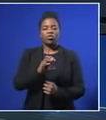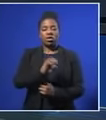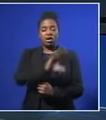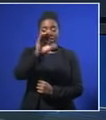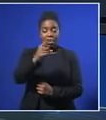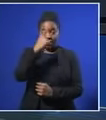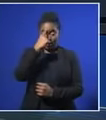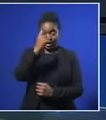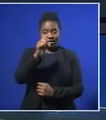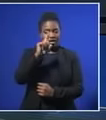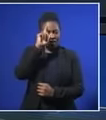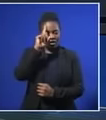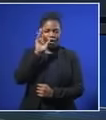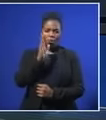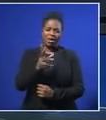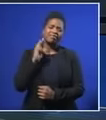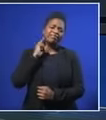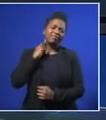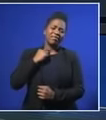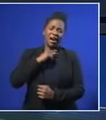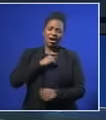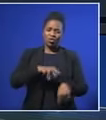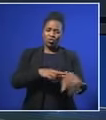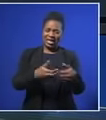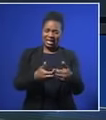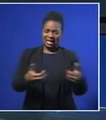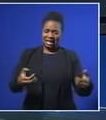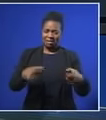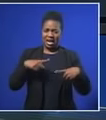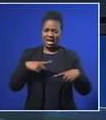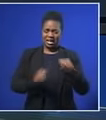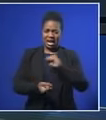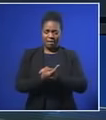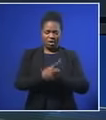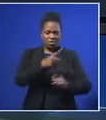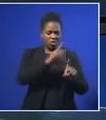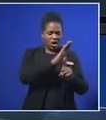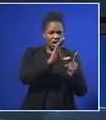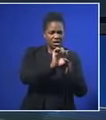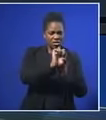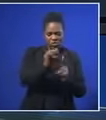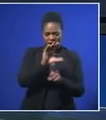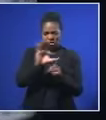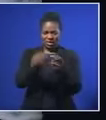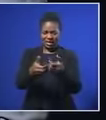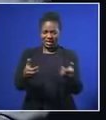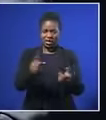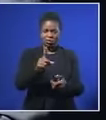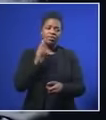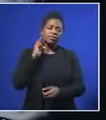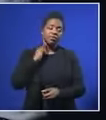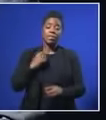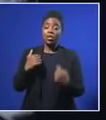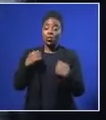says he believes Nelson Mandela would have been disappointed by the racism and tribalism in our country today. We are